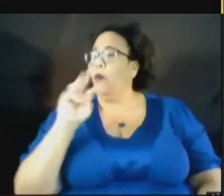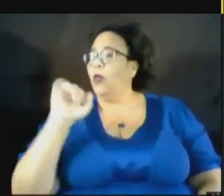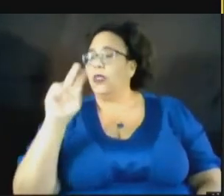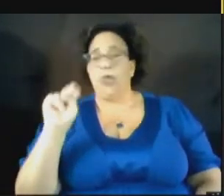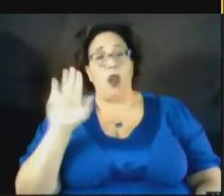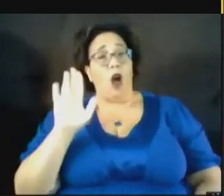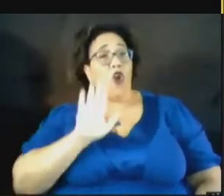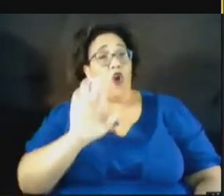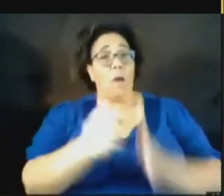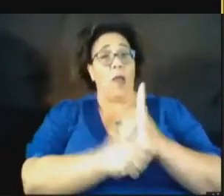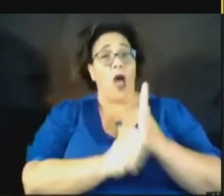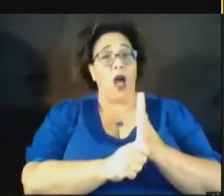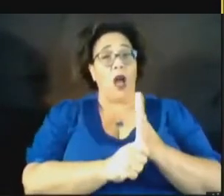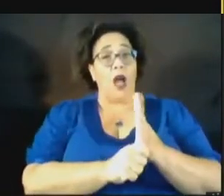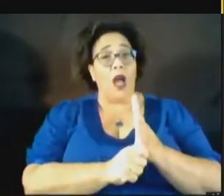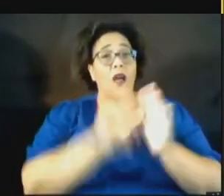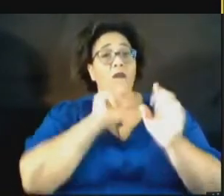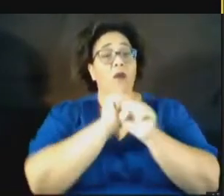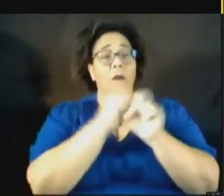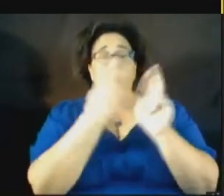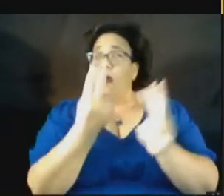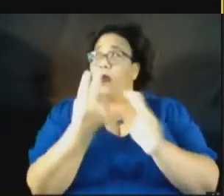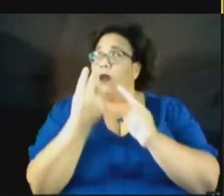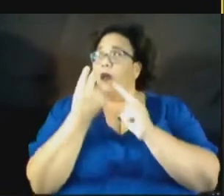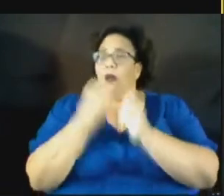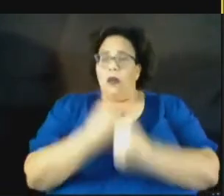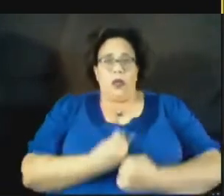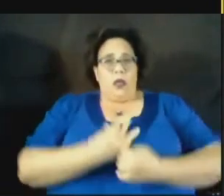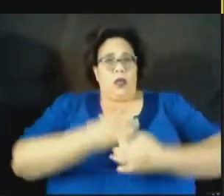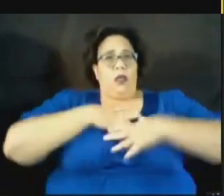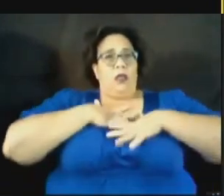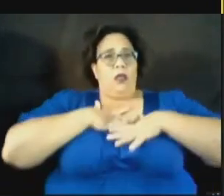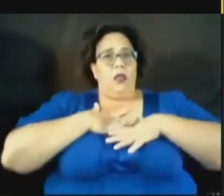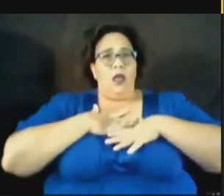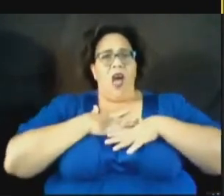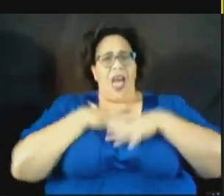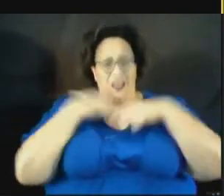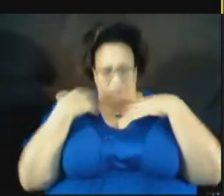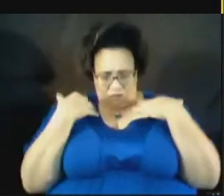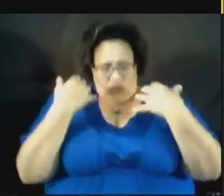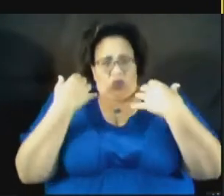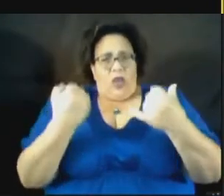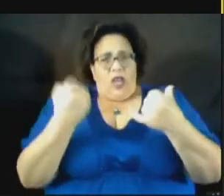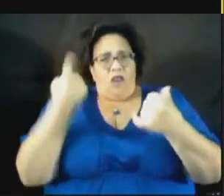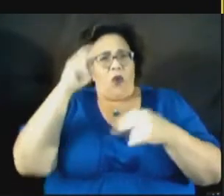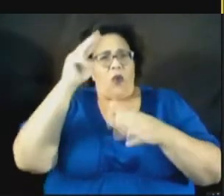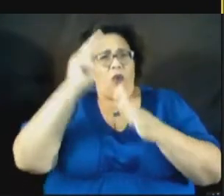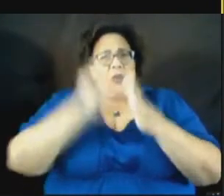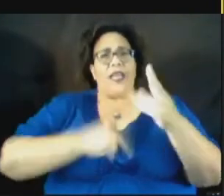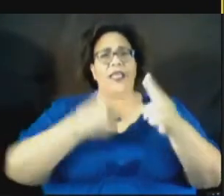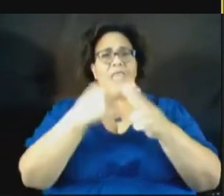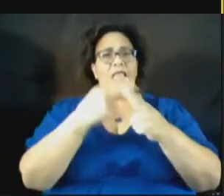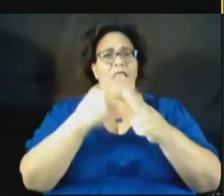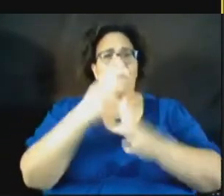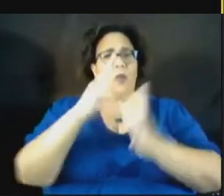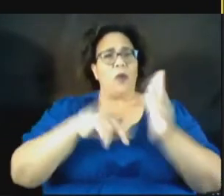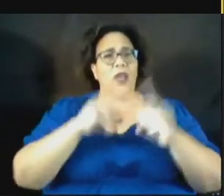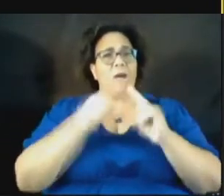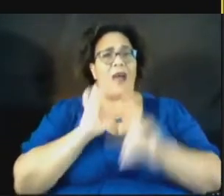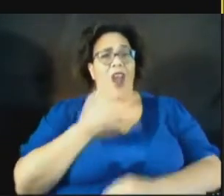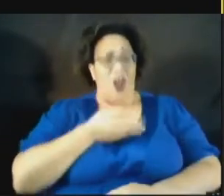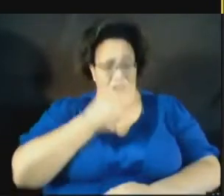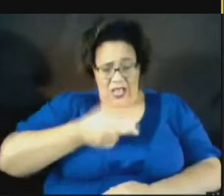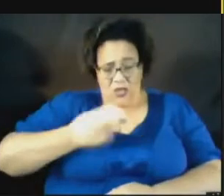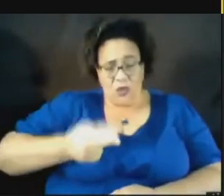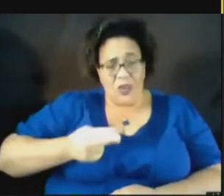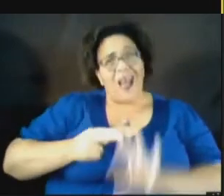remember being so inspired and emboldened to read these names, to read about our history and her care